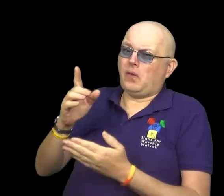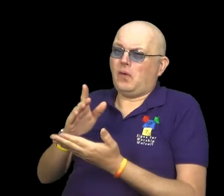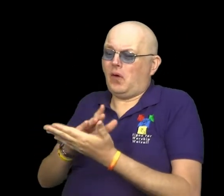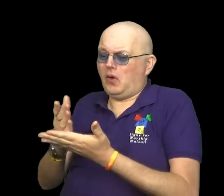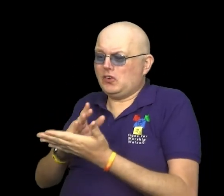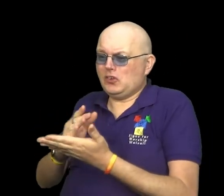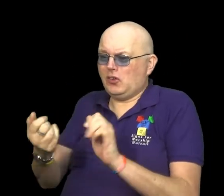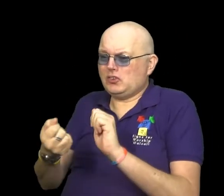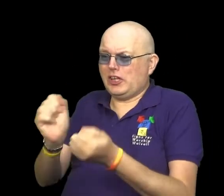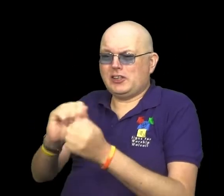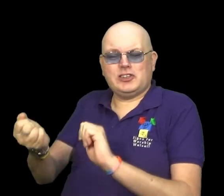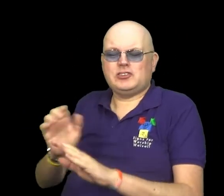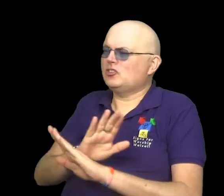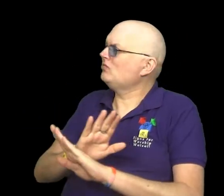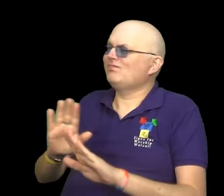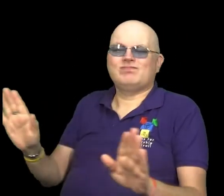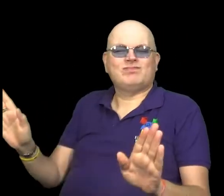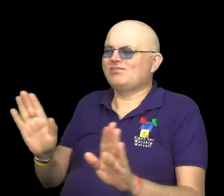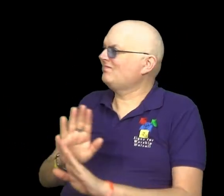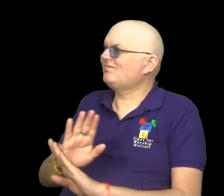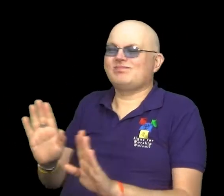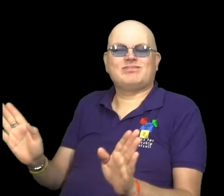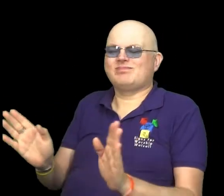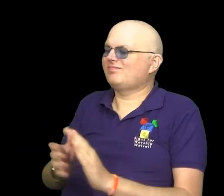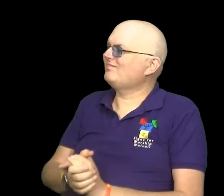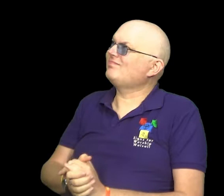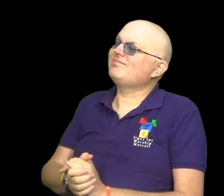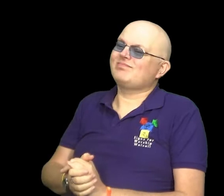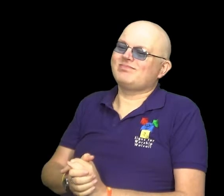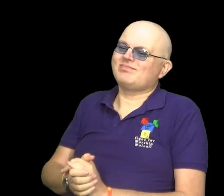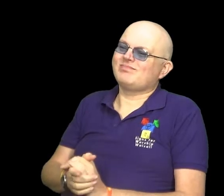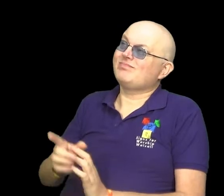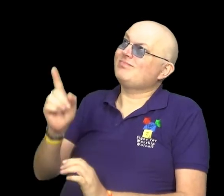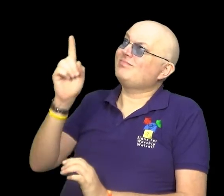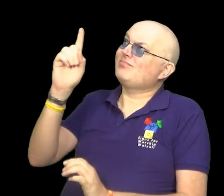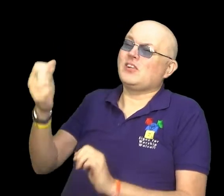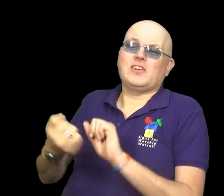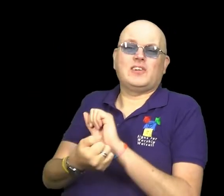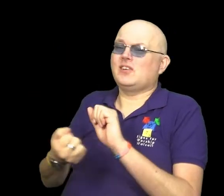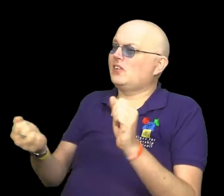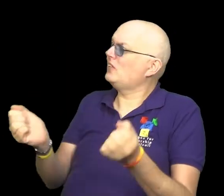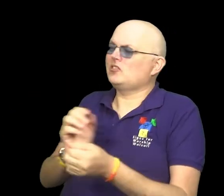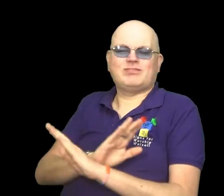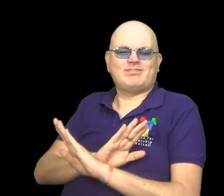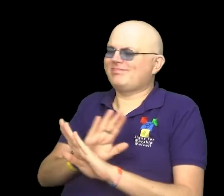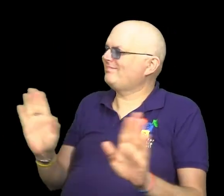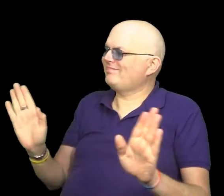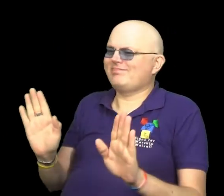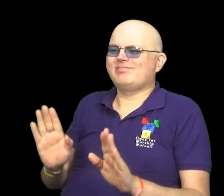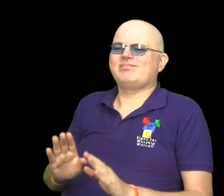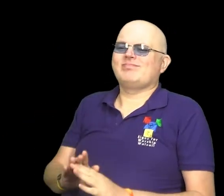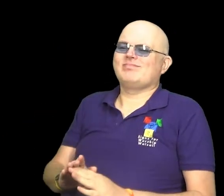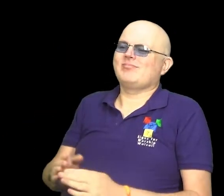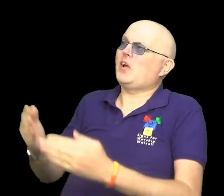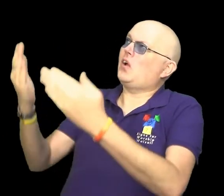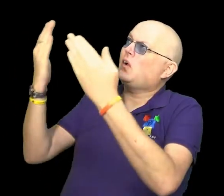There is no shadow of turning with thee. Thou